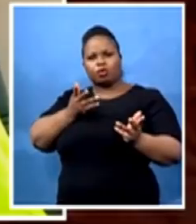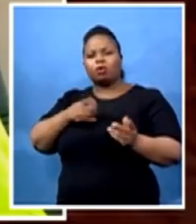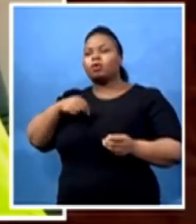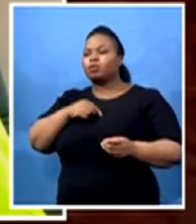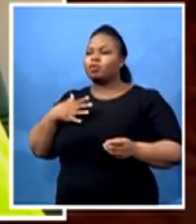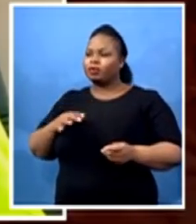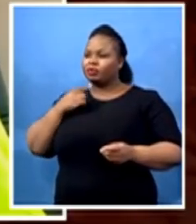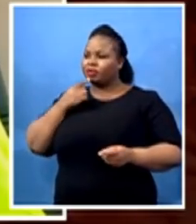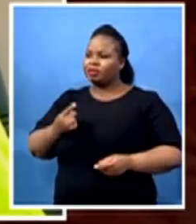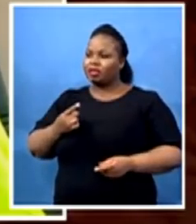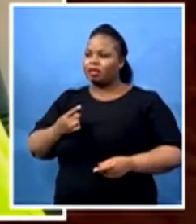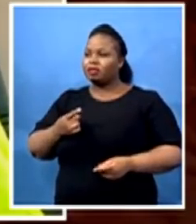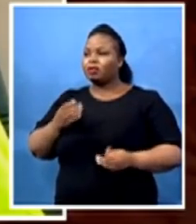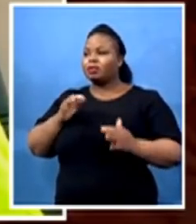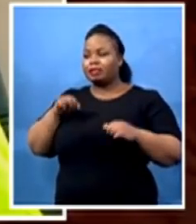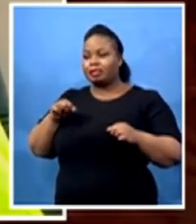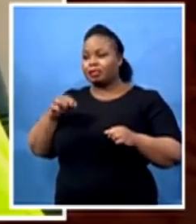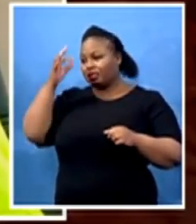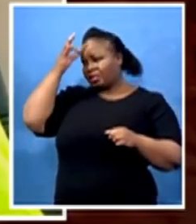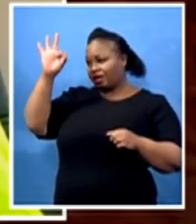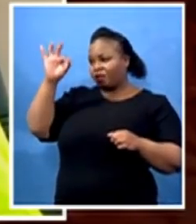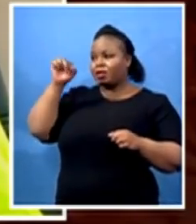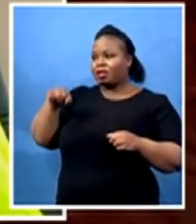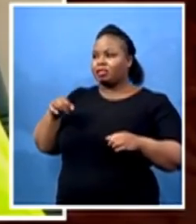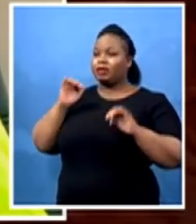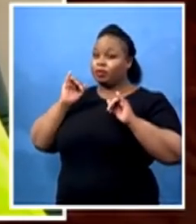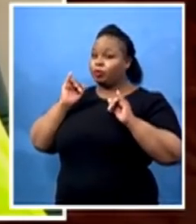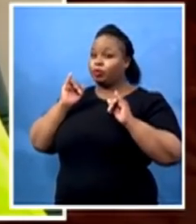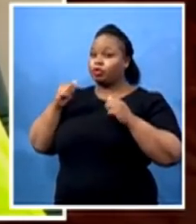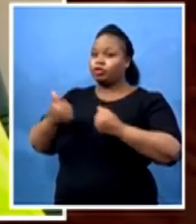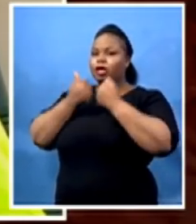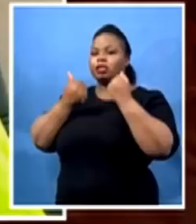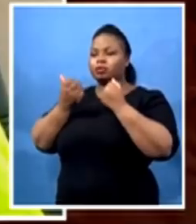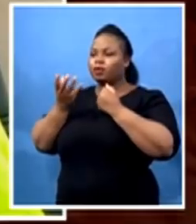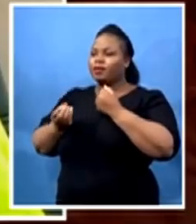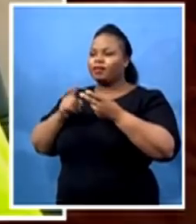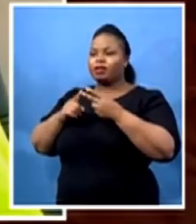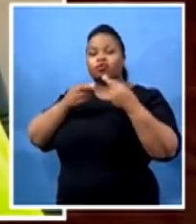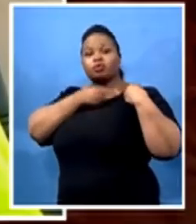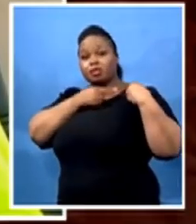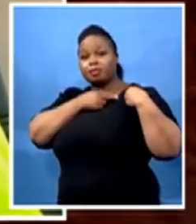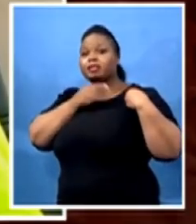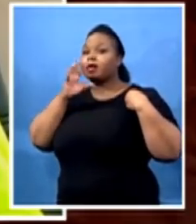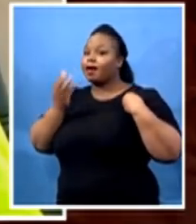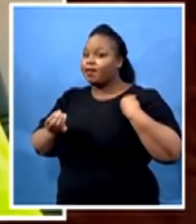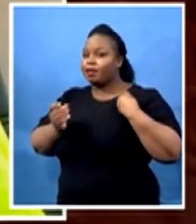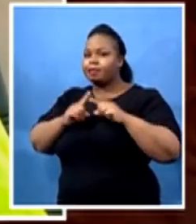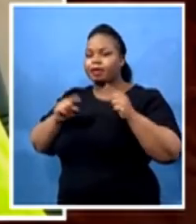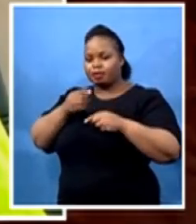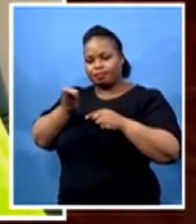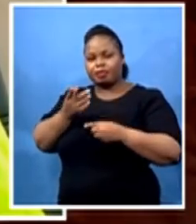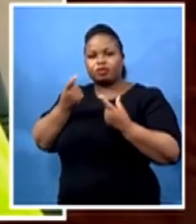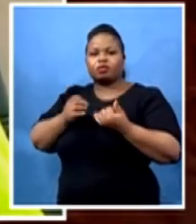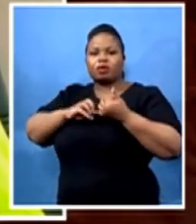got serious challenges and responsibility that they need to do to deal with the issues of backlog of infrastructure,